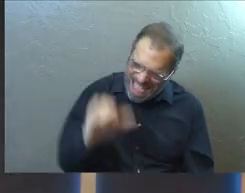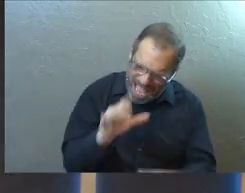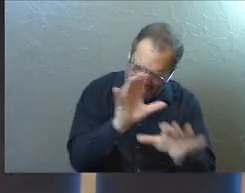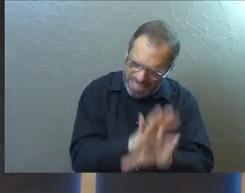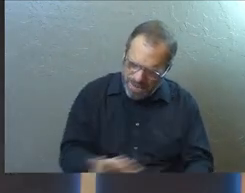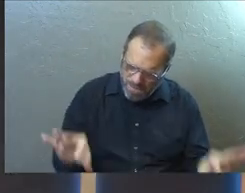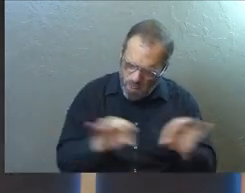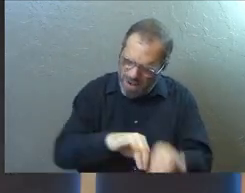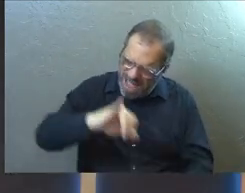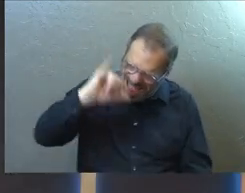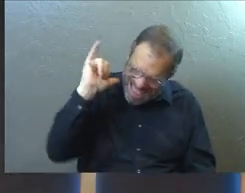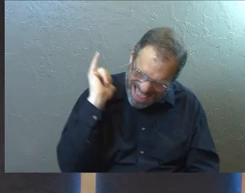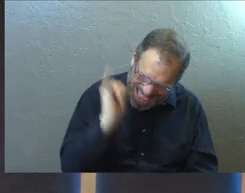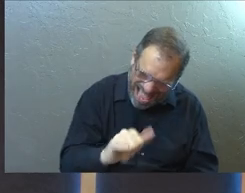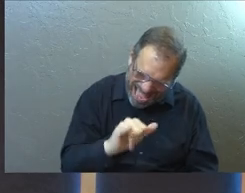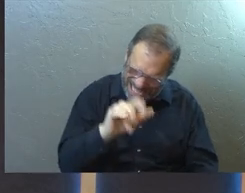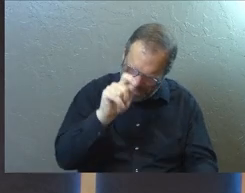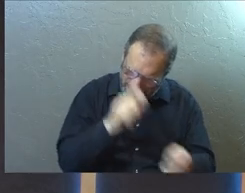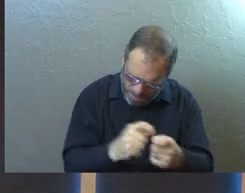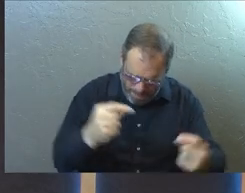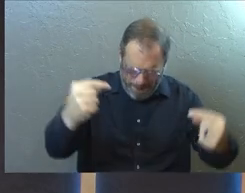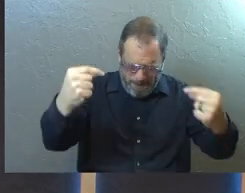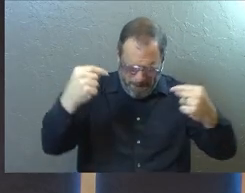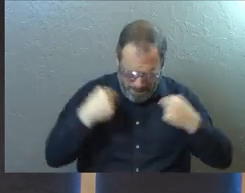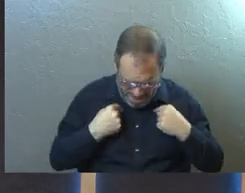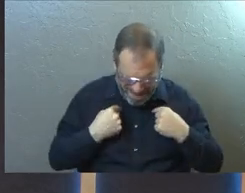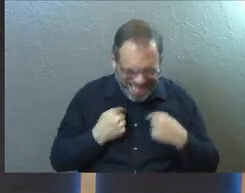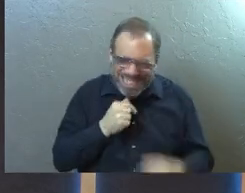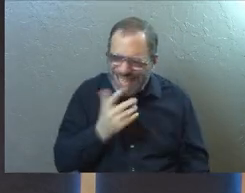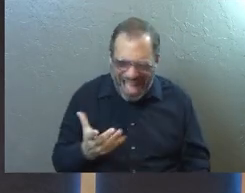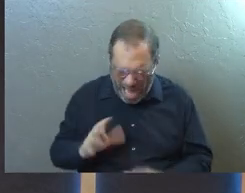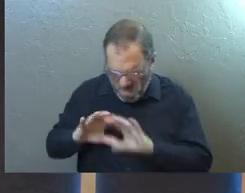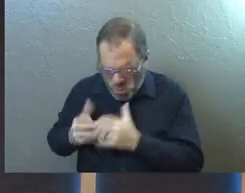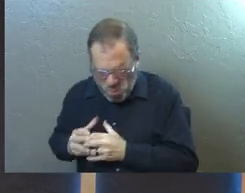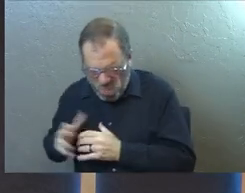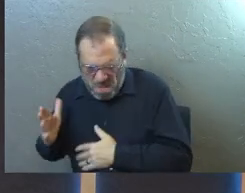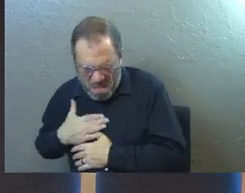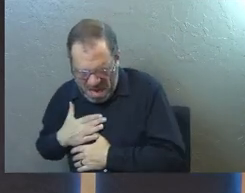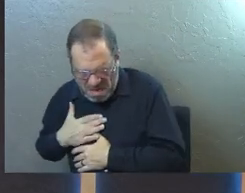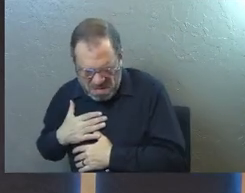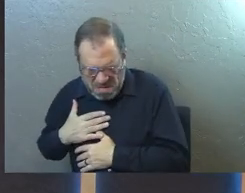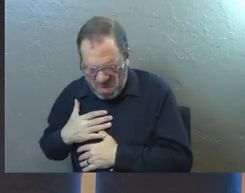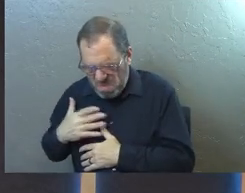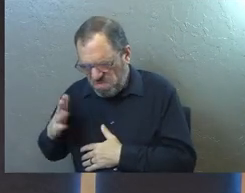important. That is the defining thing about me, not whatever else.